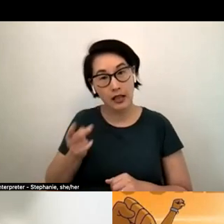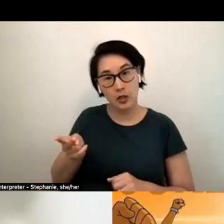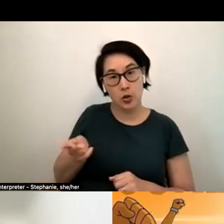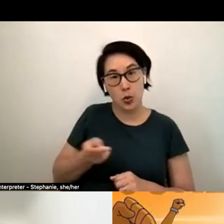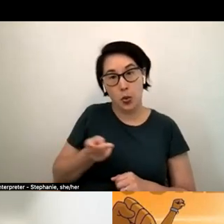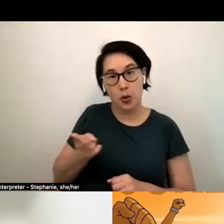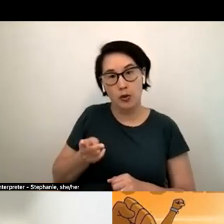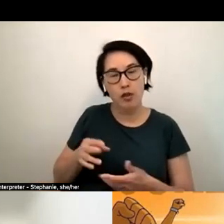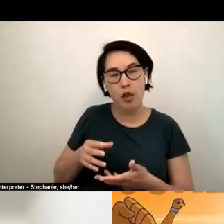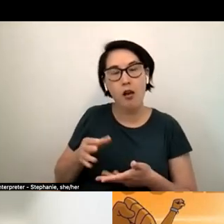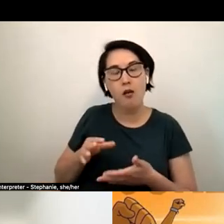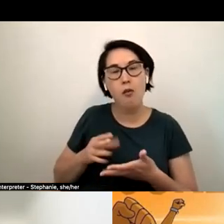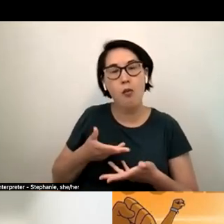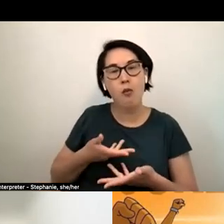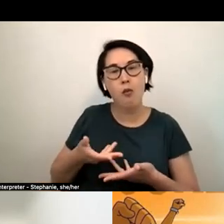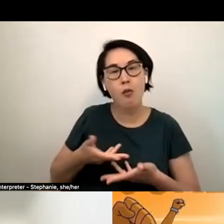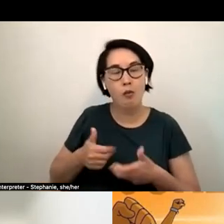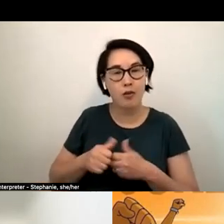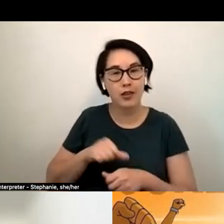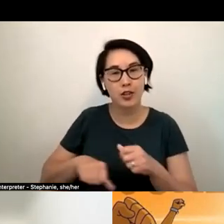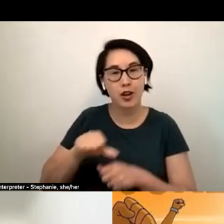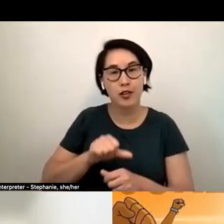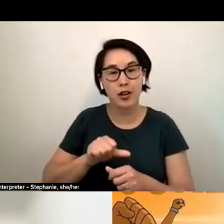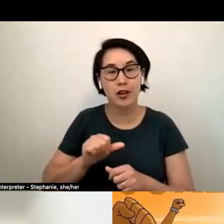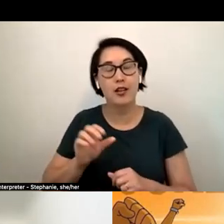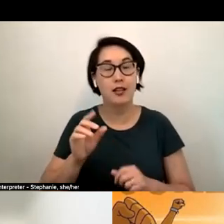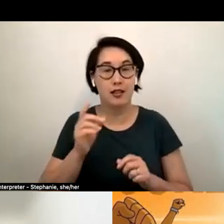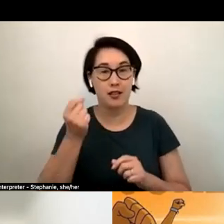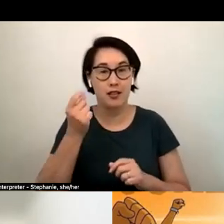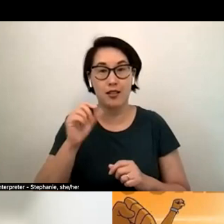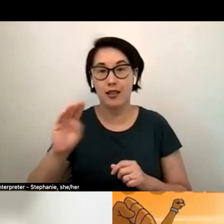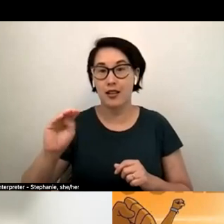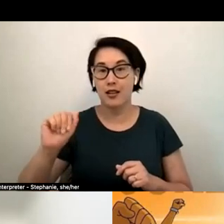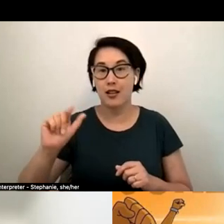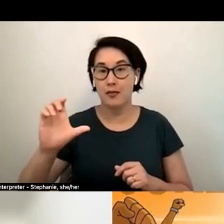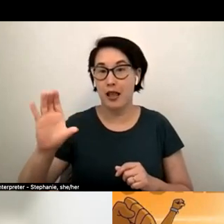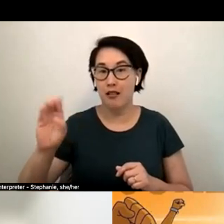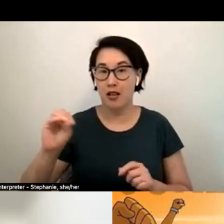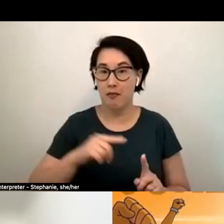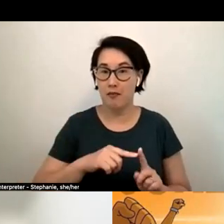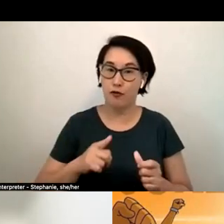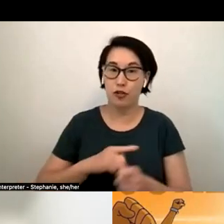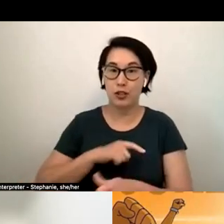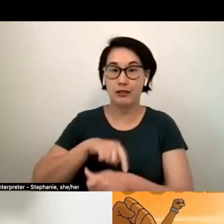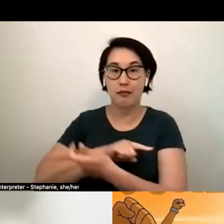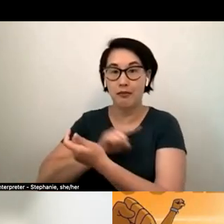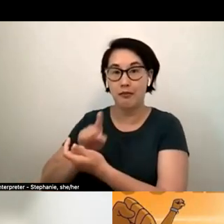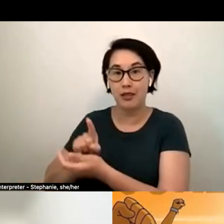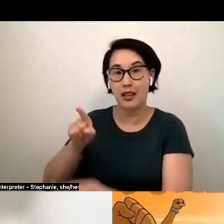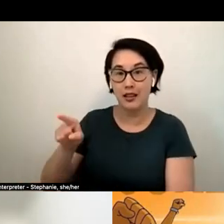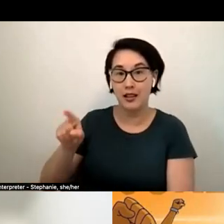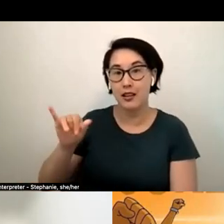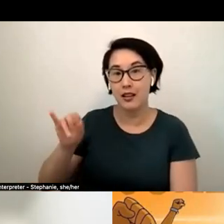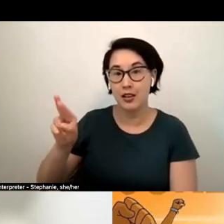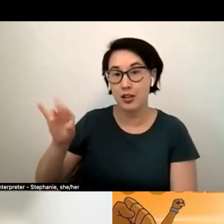uh in a space at first malcolm was very standoffish when um